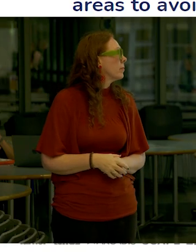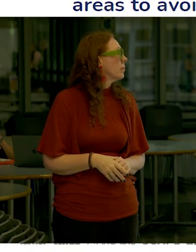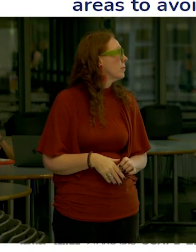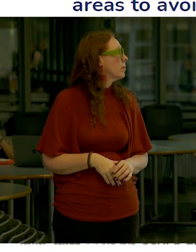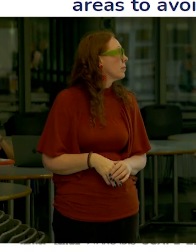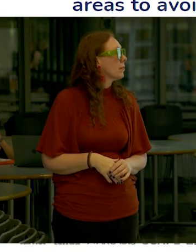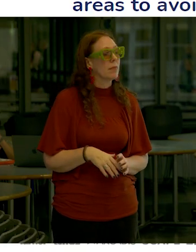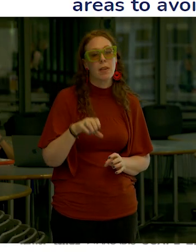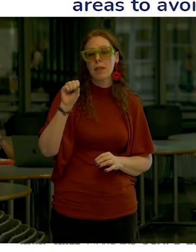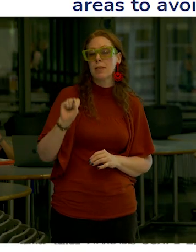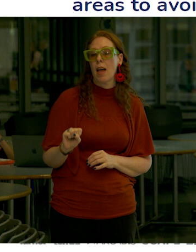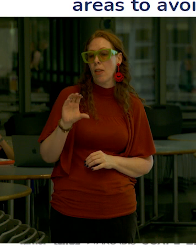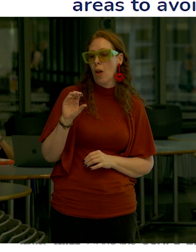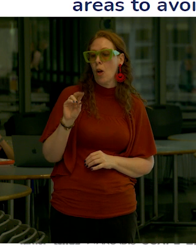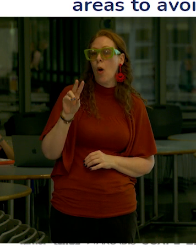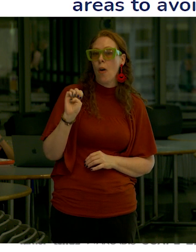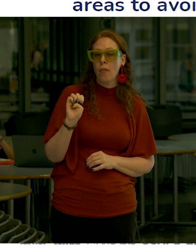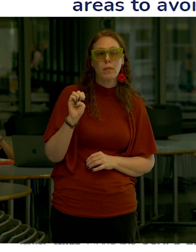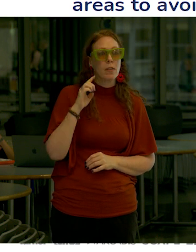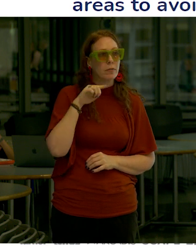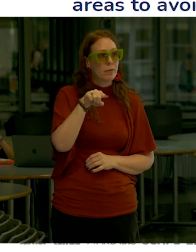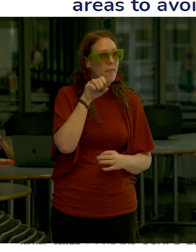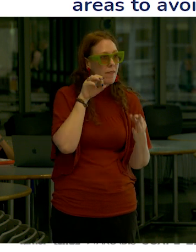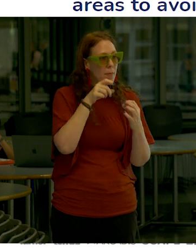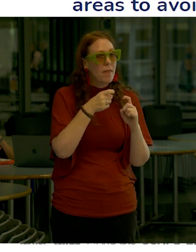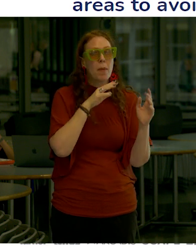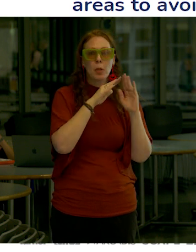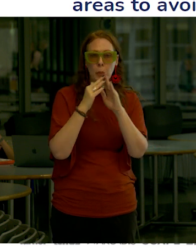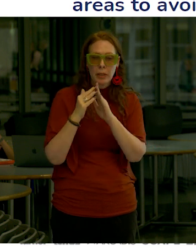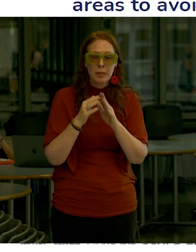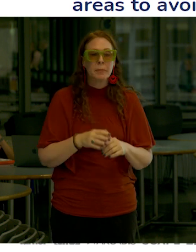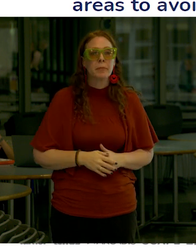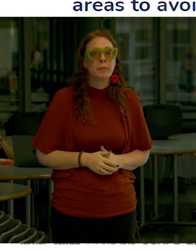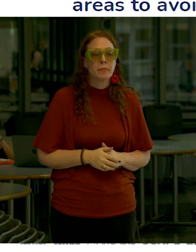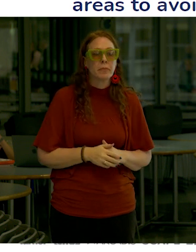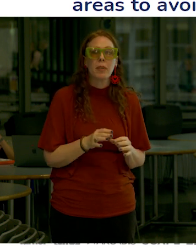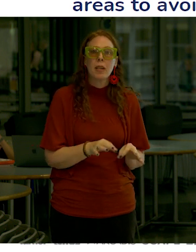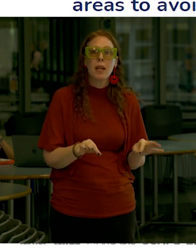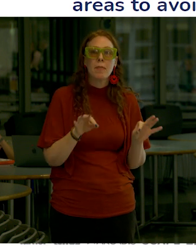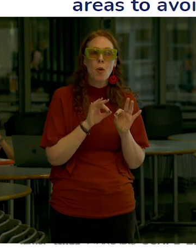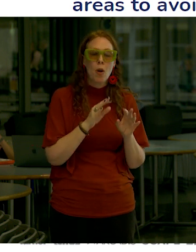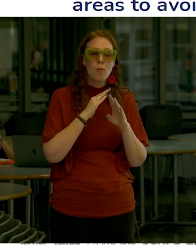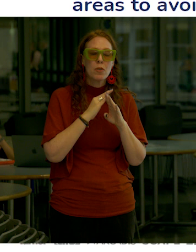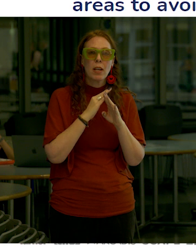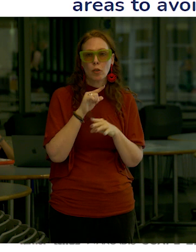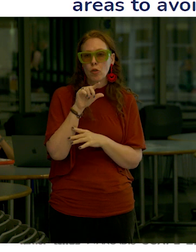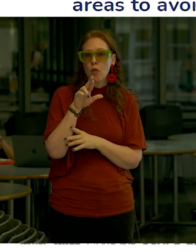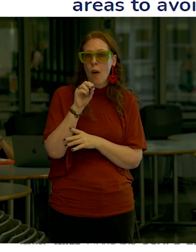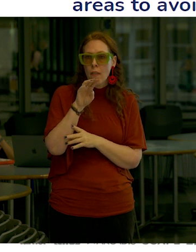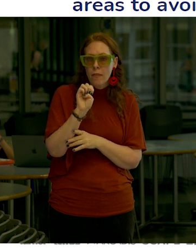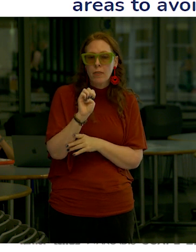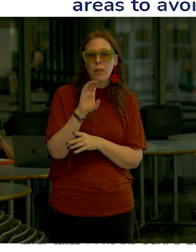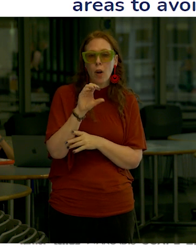the south cove very we've heard a lot from the feedback from the community feedback about the importance of protecting the grove the